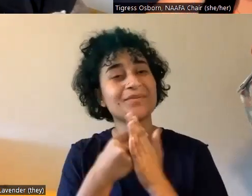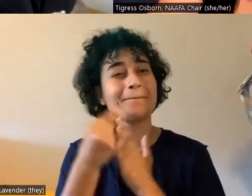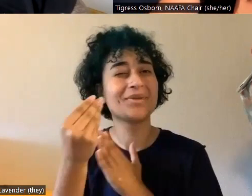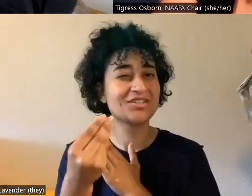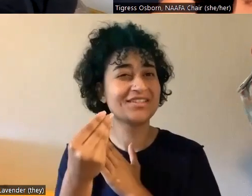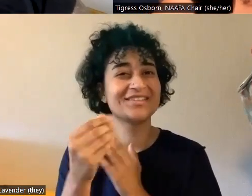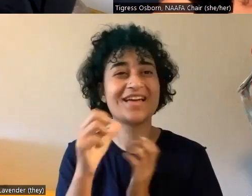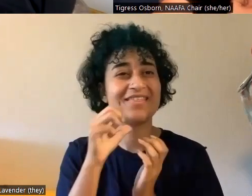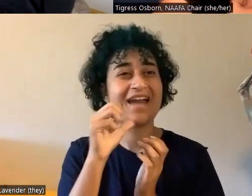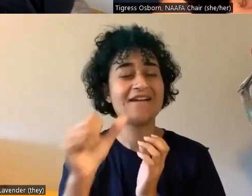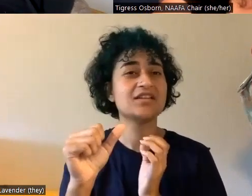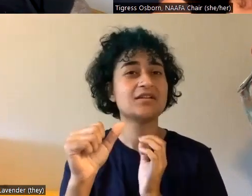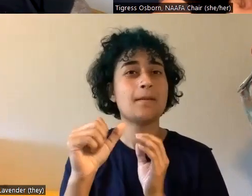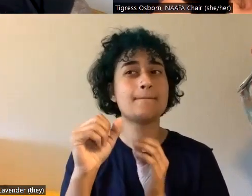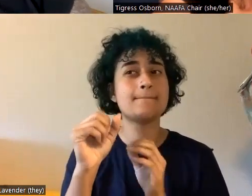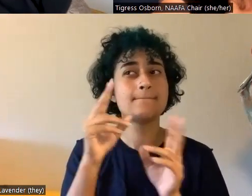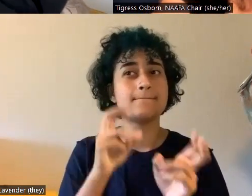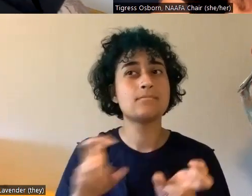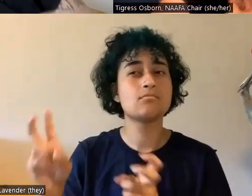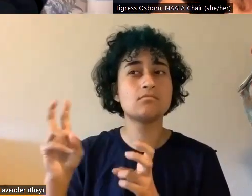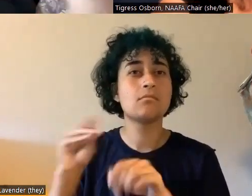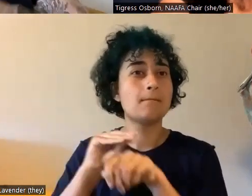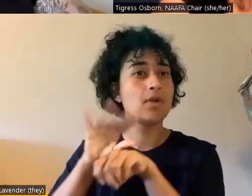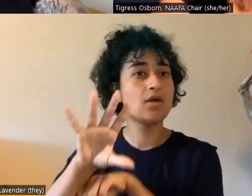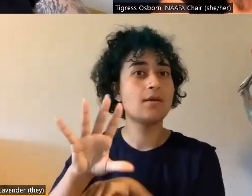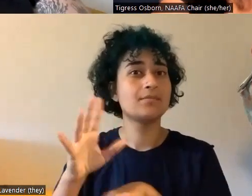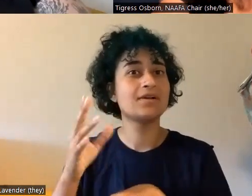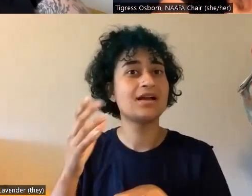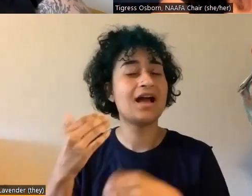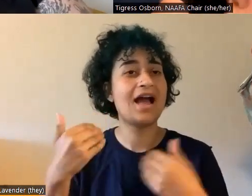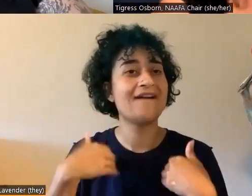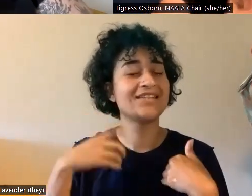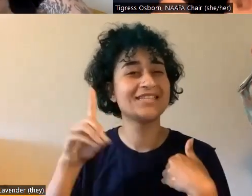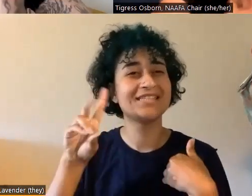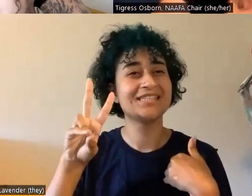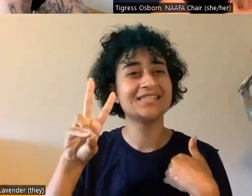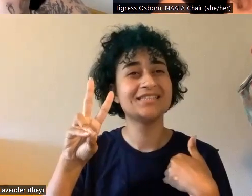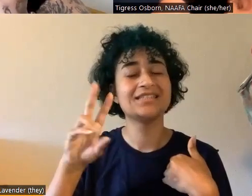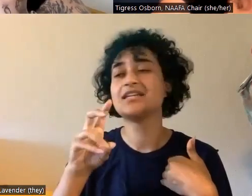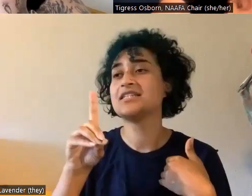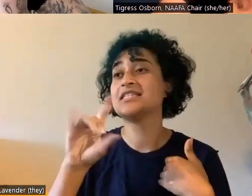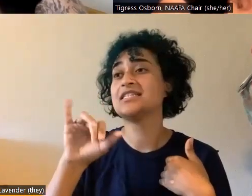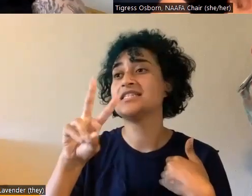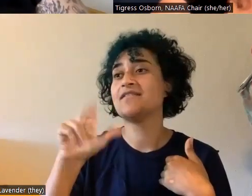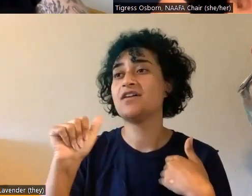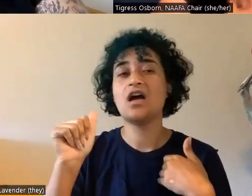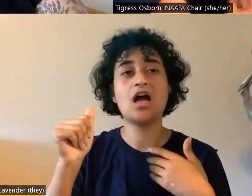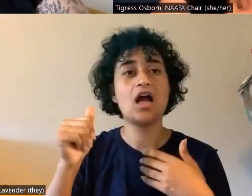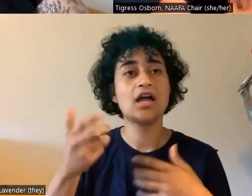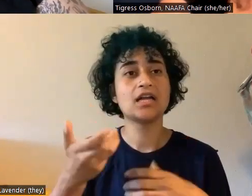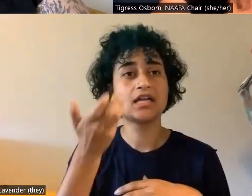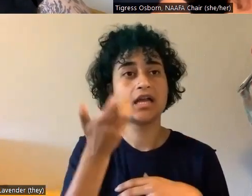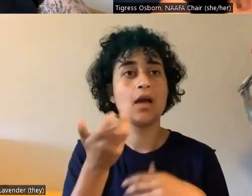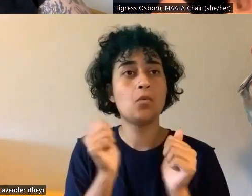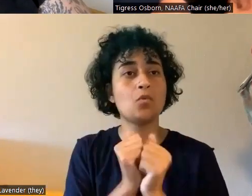launched it yet, but it's a diva cup with an applicator. And I think that will be more helpful.